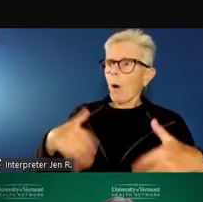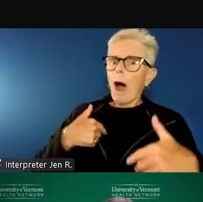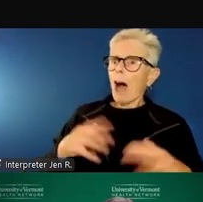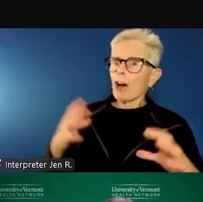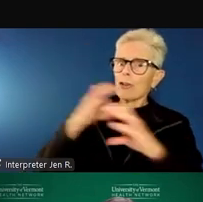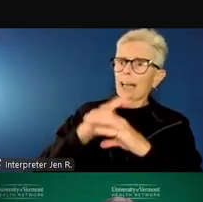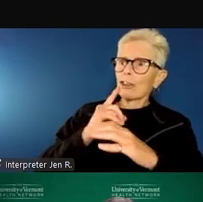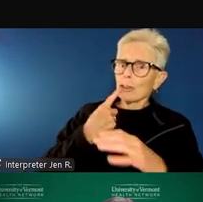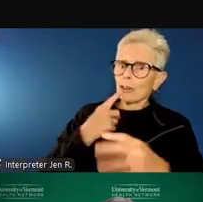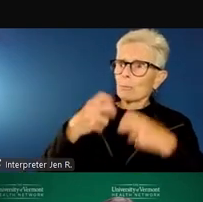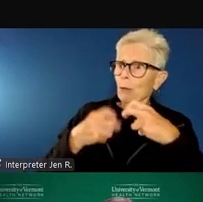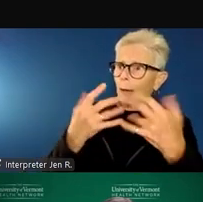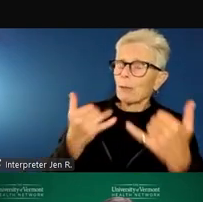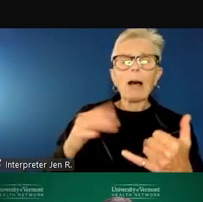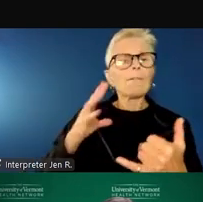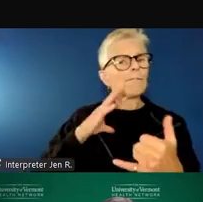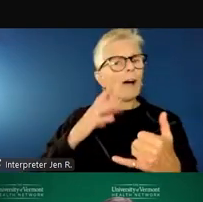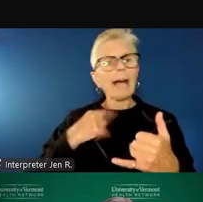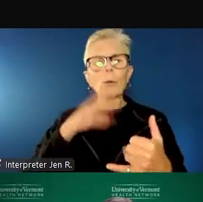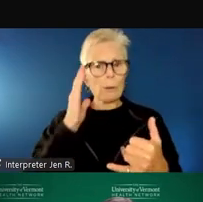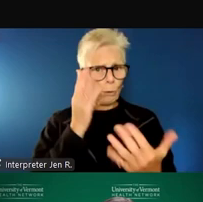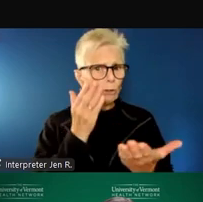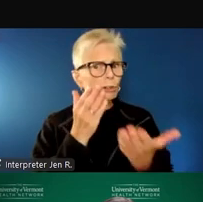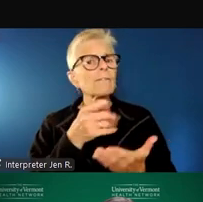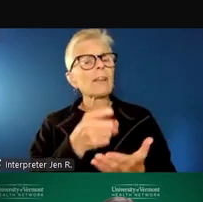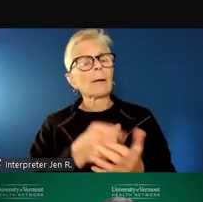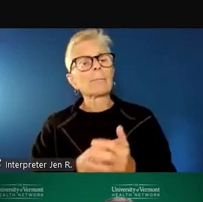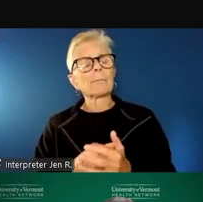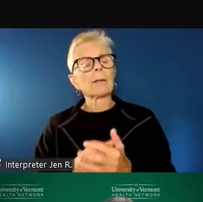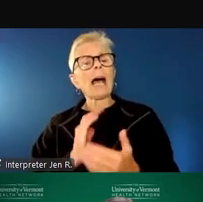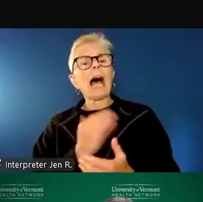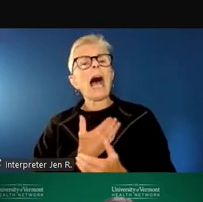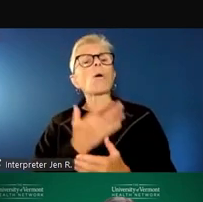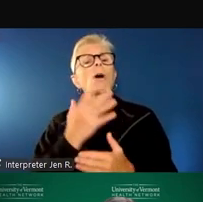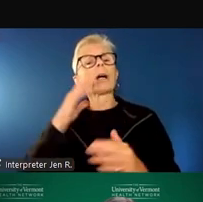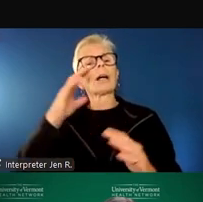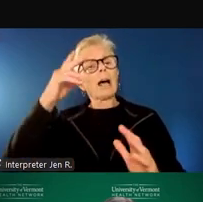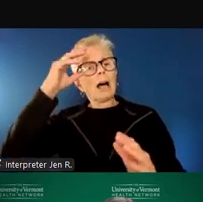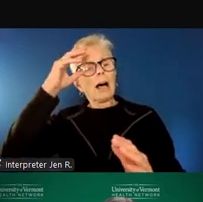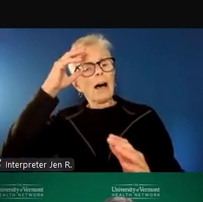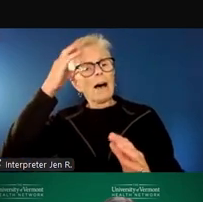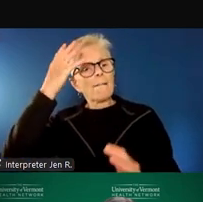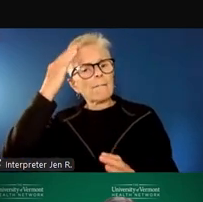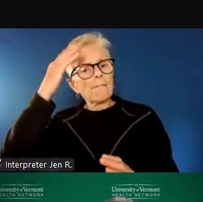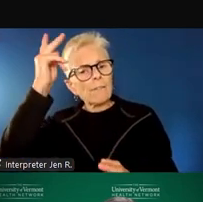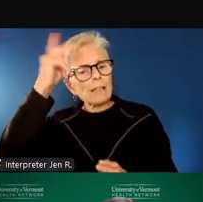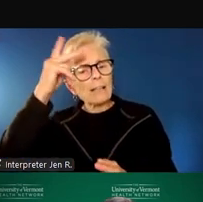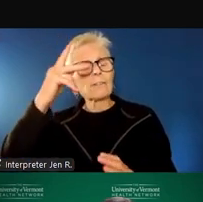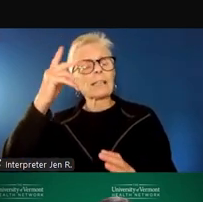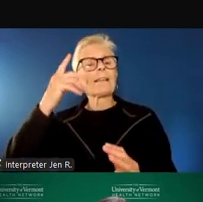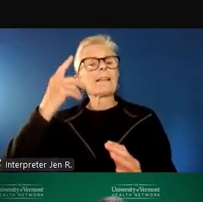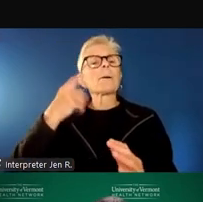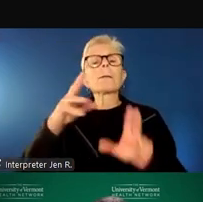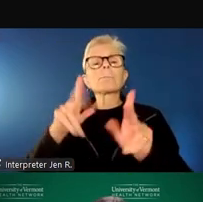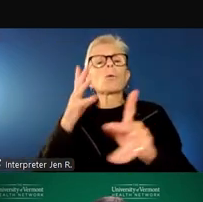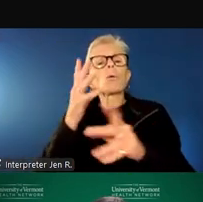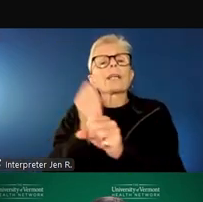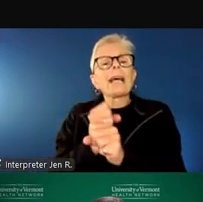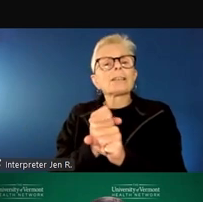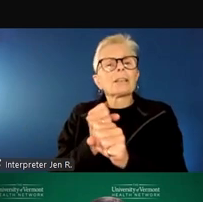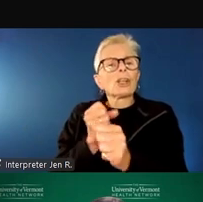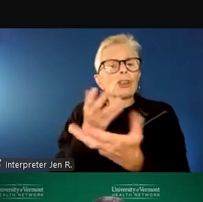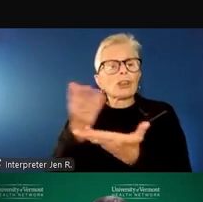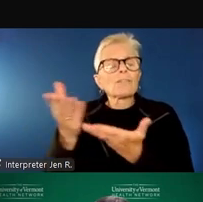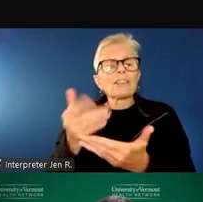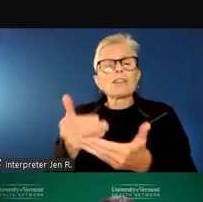happy to serve them. And our hope in having this philosophy is that people might access support or services before they